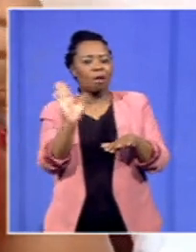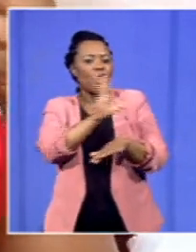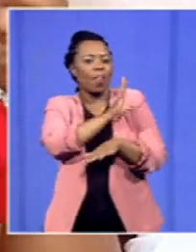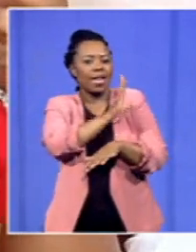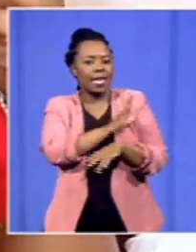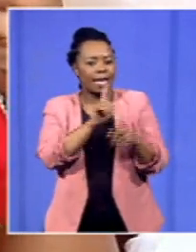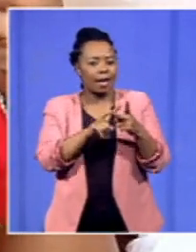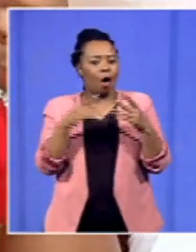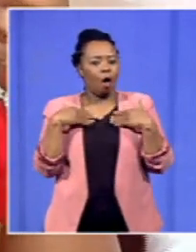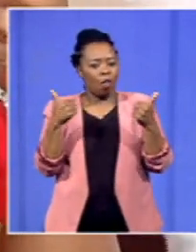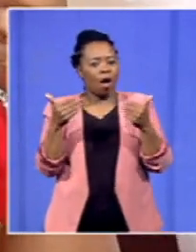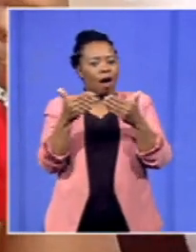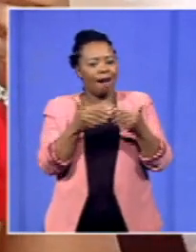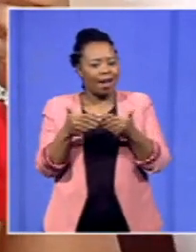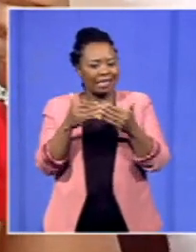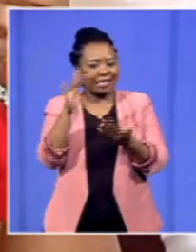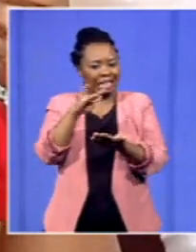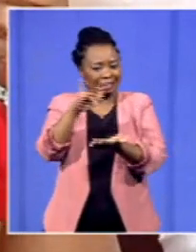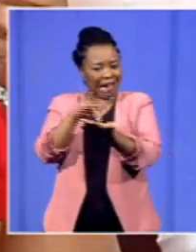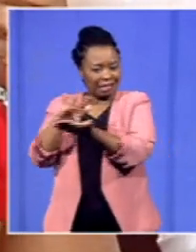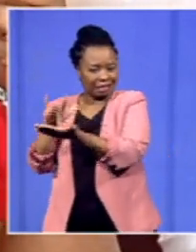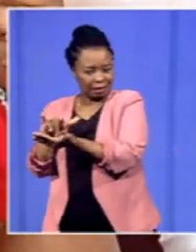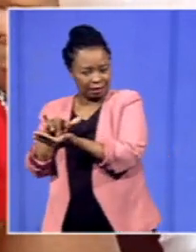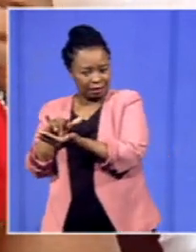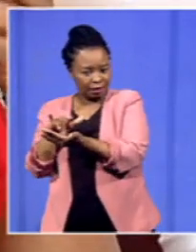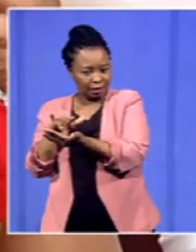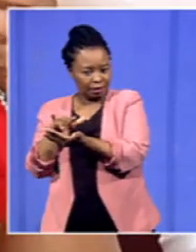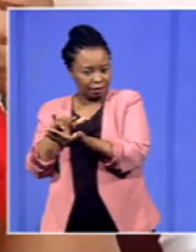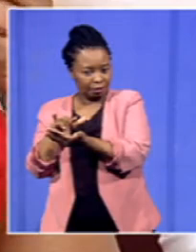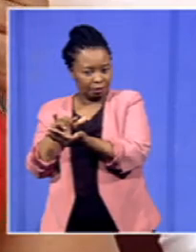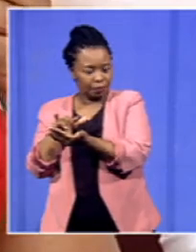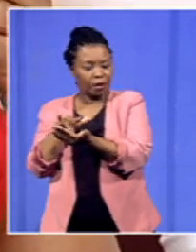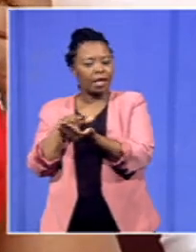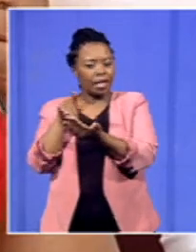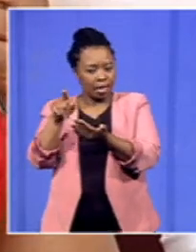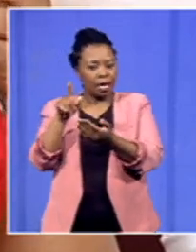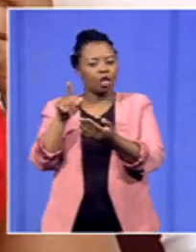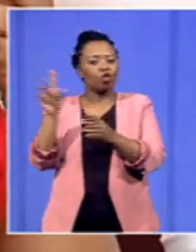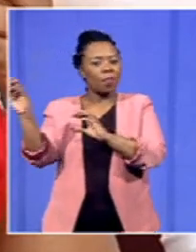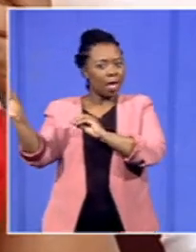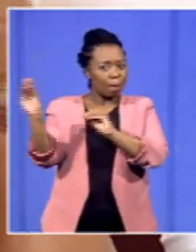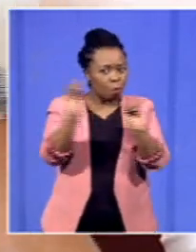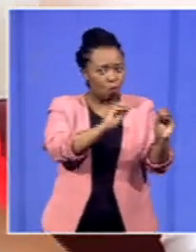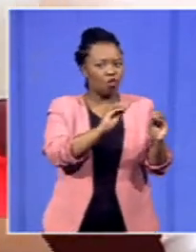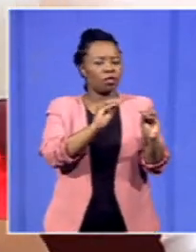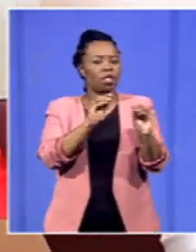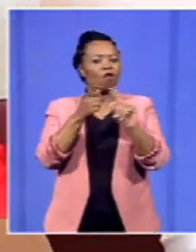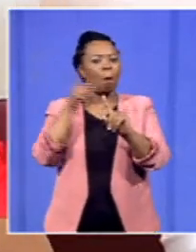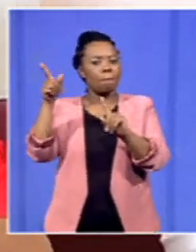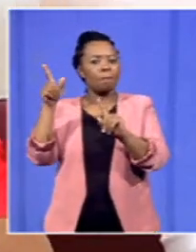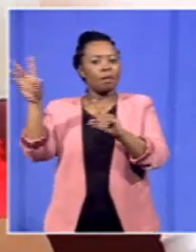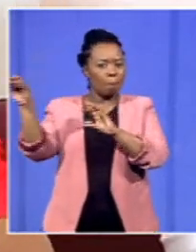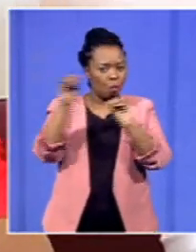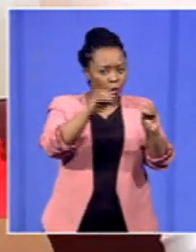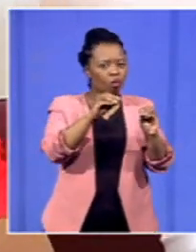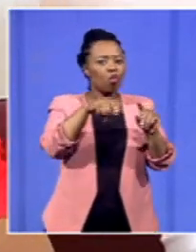were being moved from their usual, you know, workplaces to go and drive the vaccination campaign. And you'll